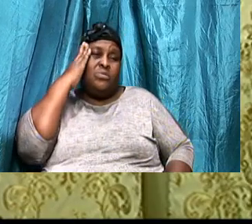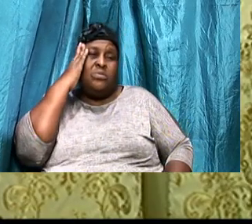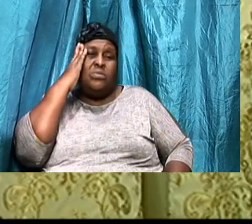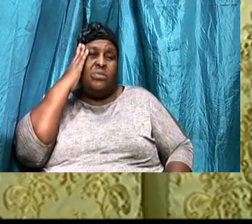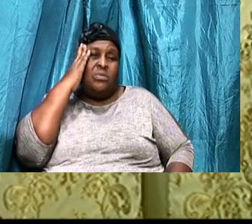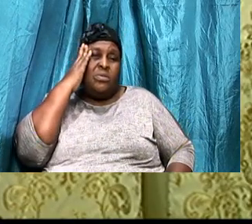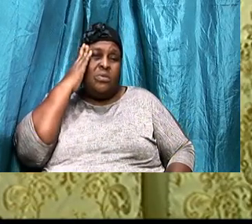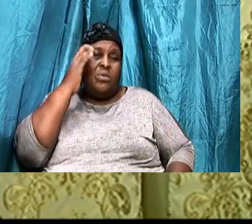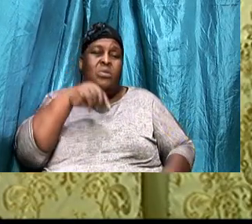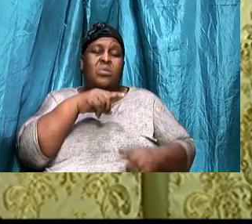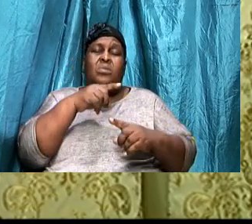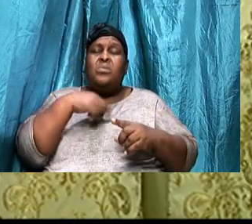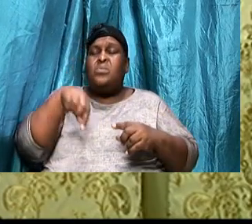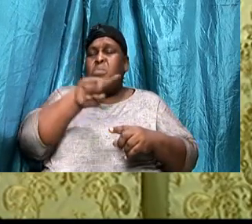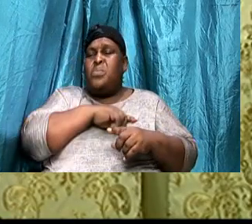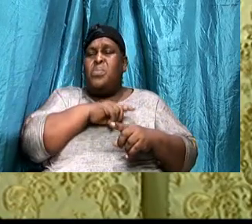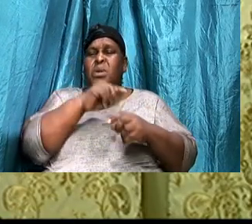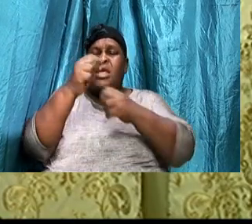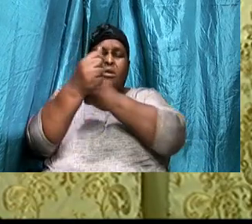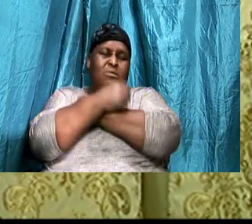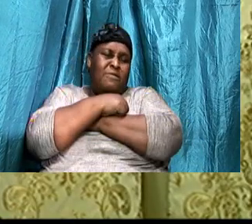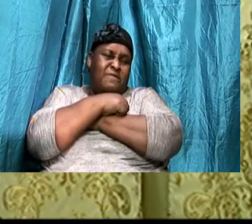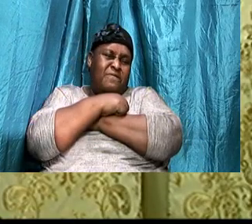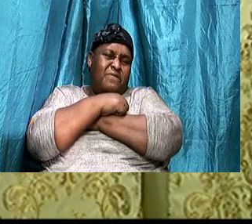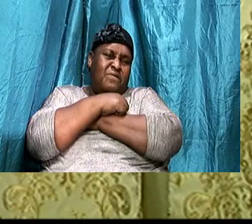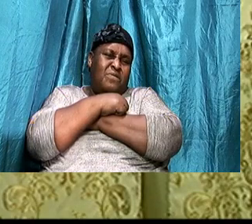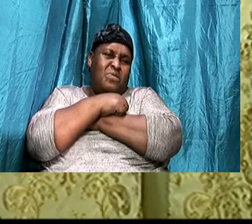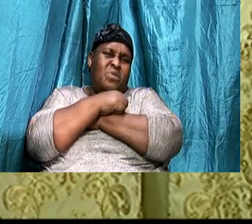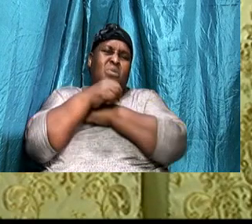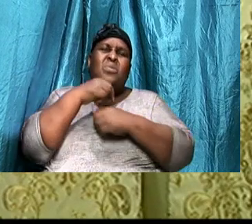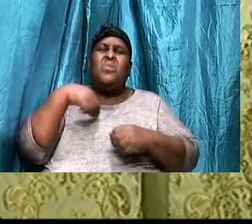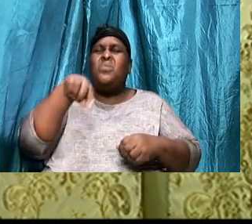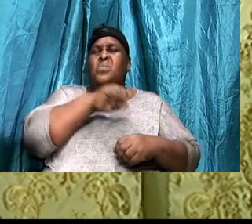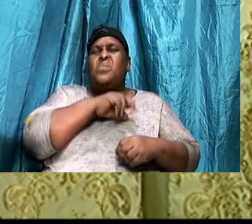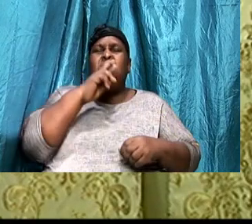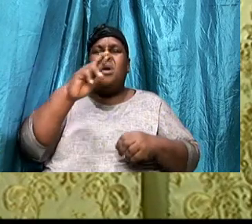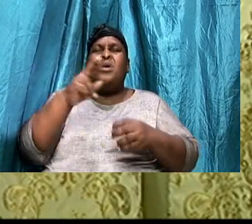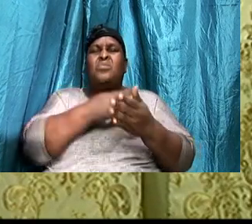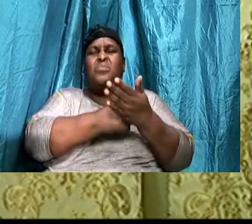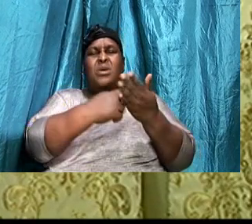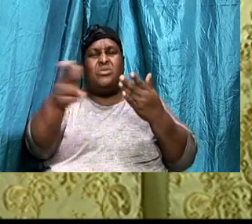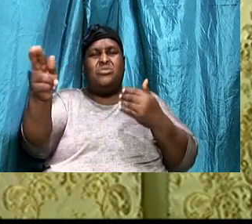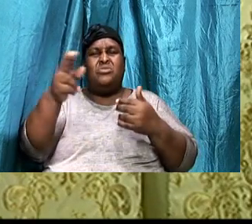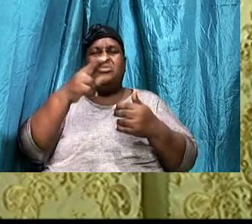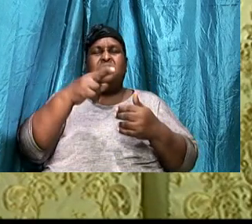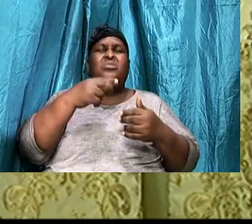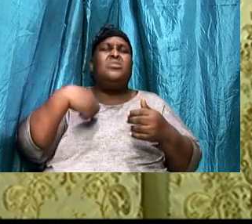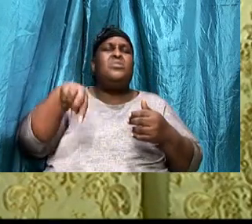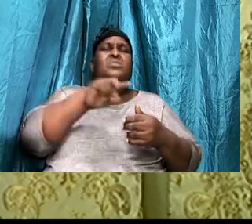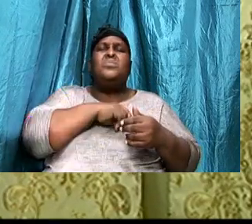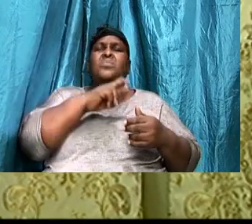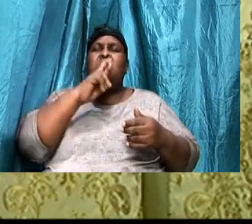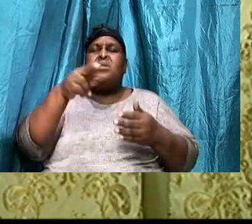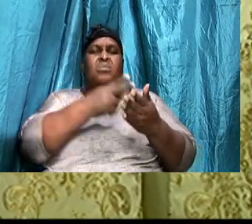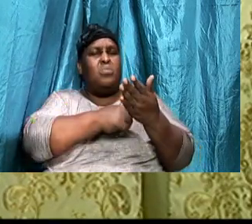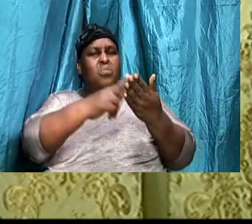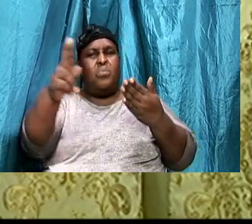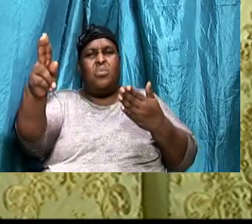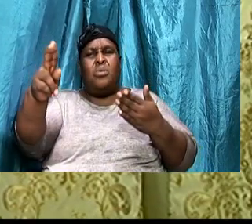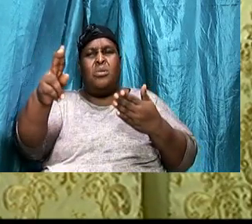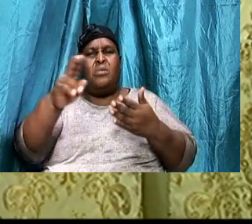We are love, People must know, That we are righteous, People must know, That we, Are holy,